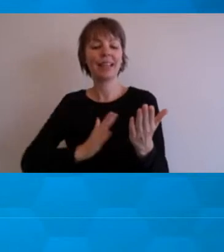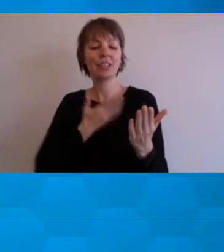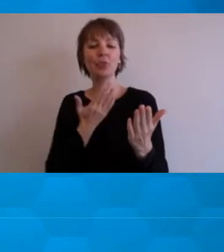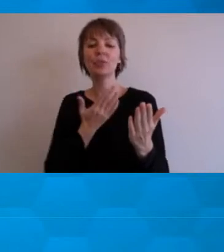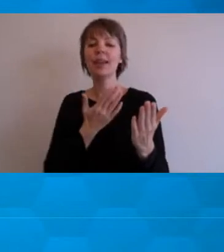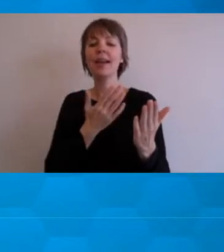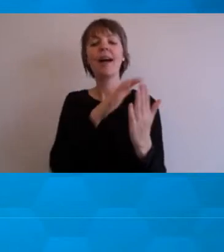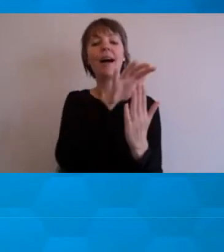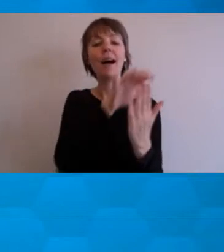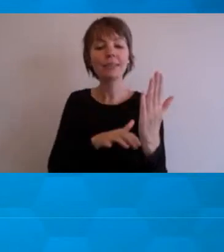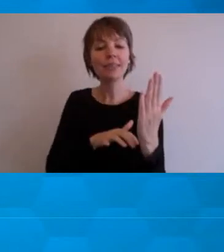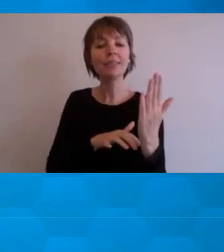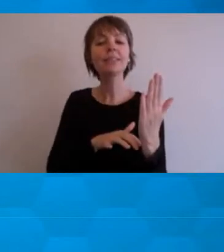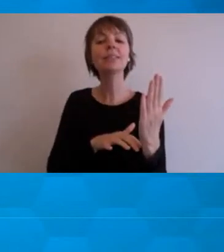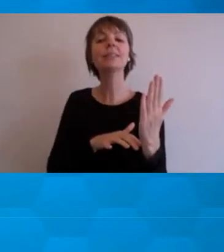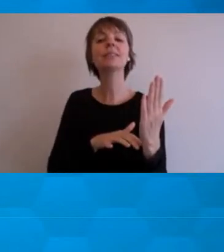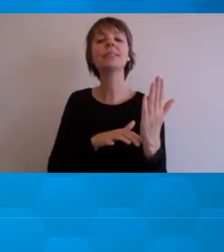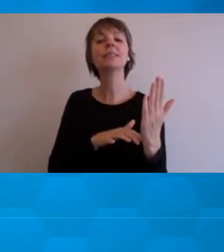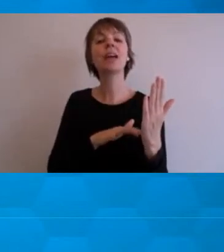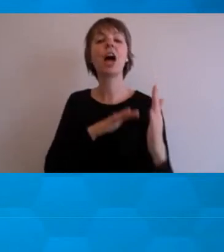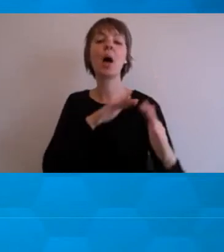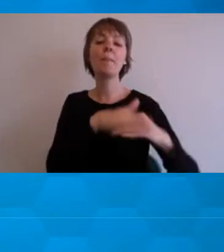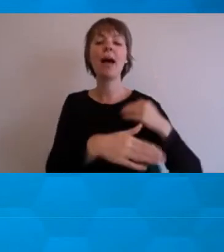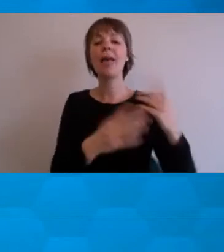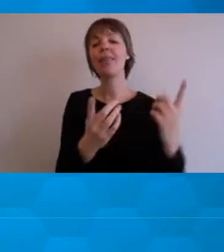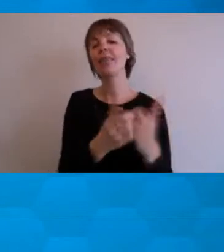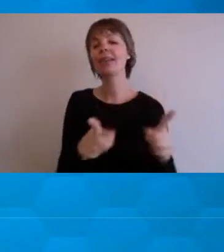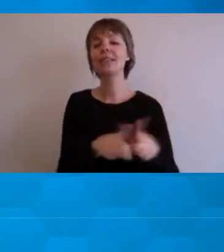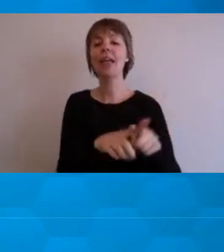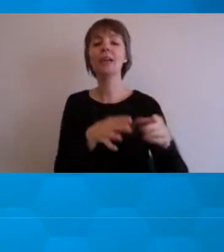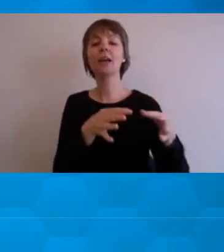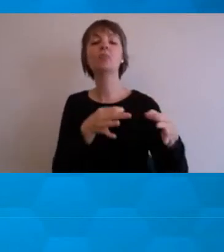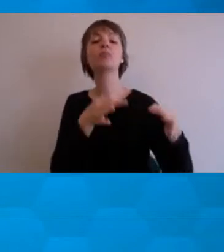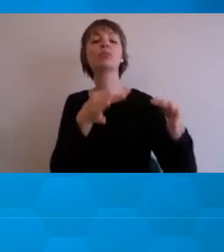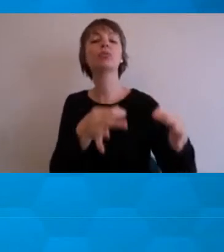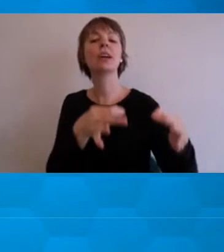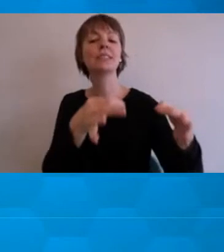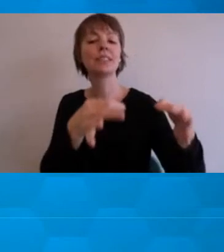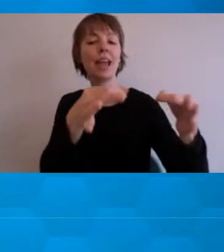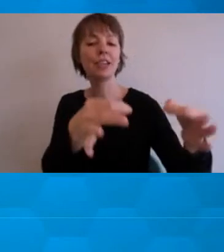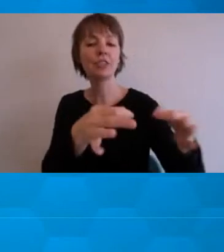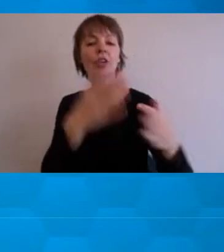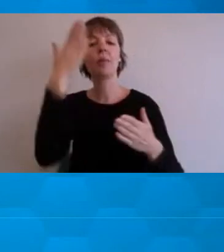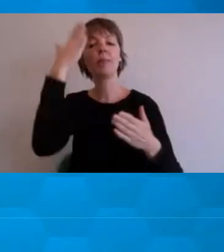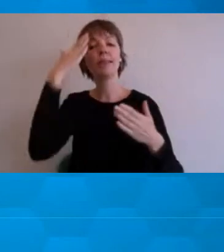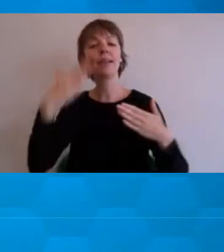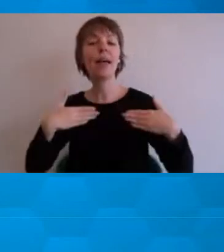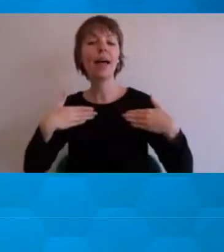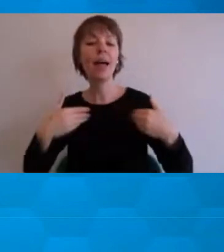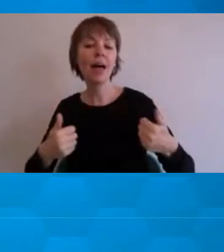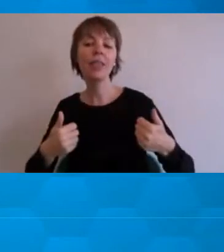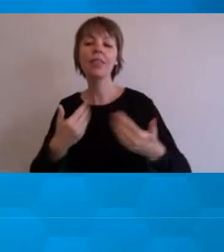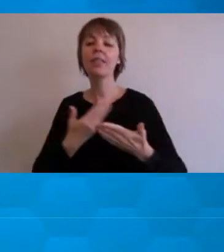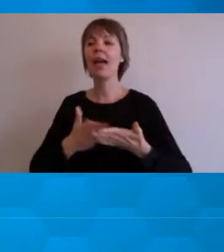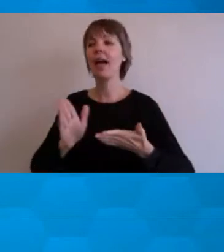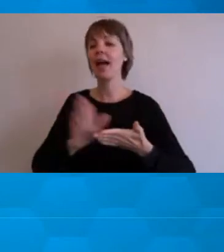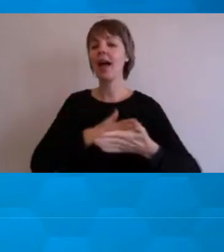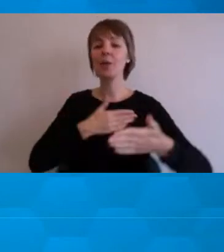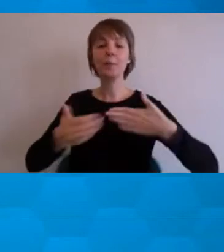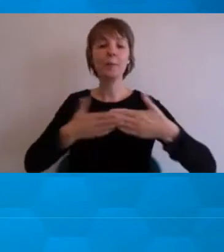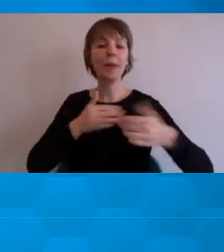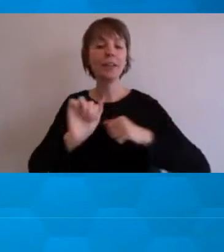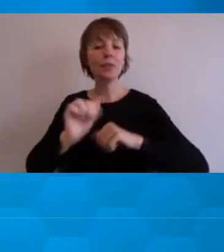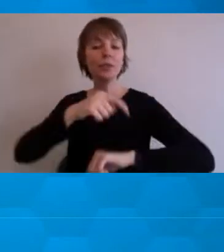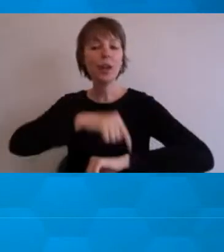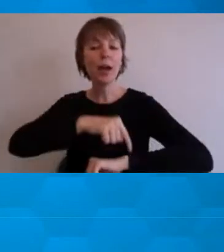with procrastination, mental health, managing time with the